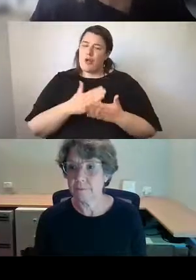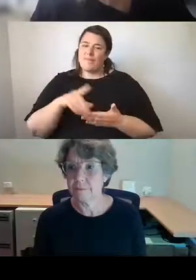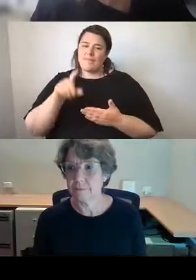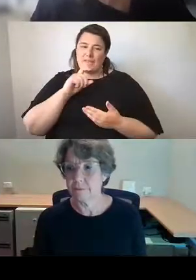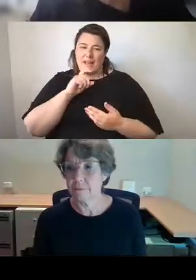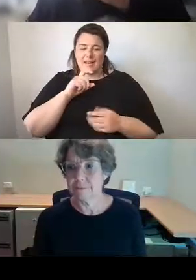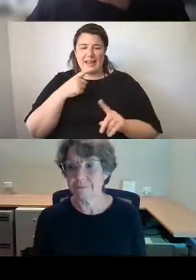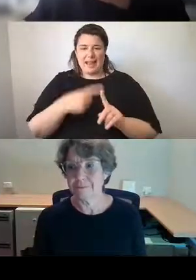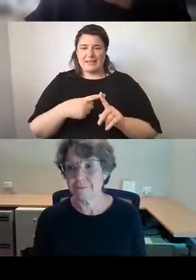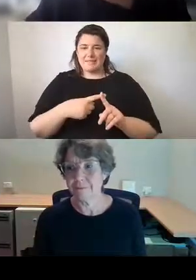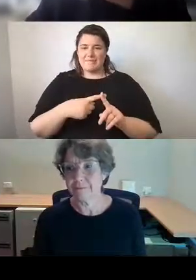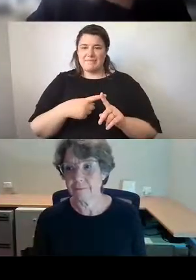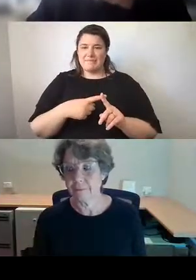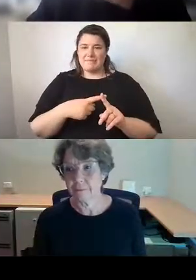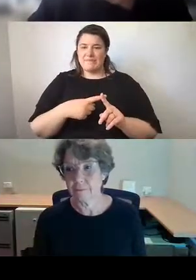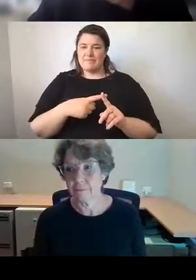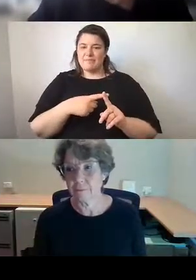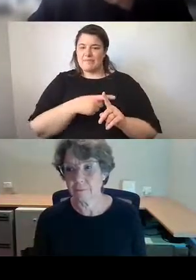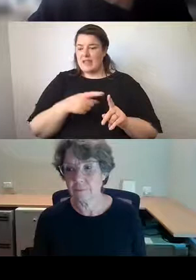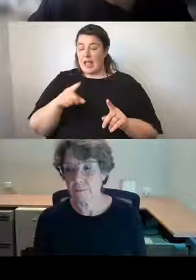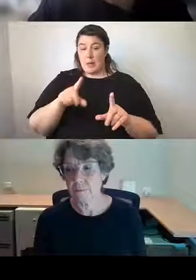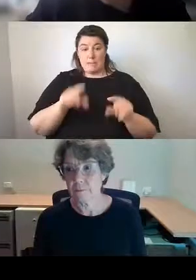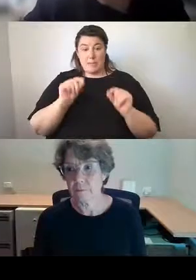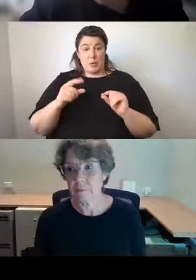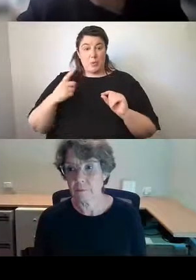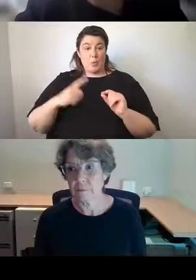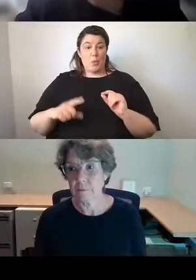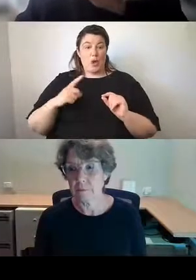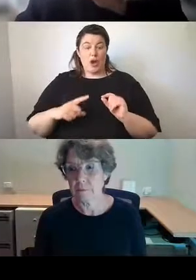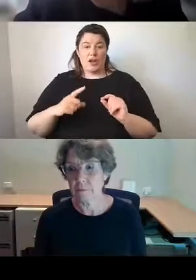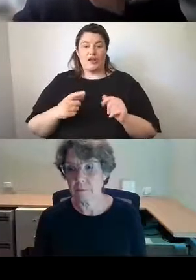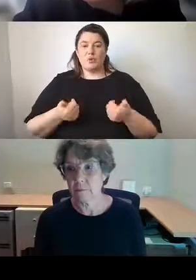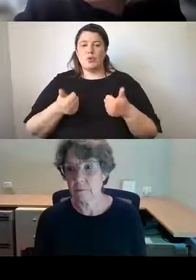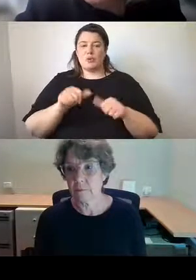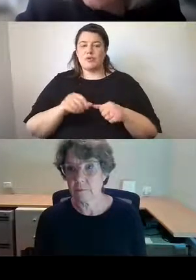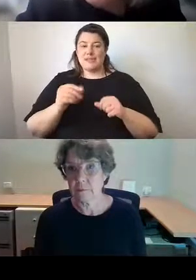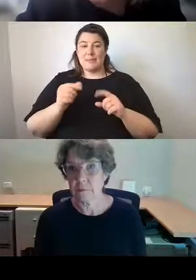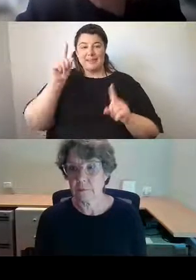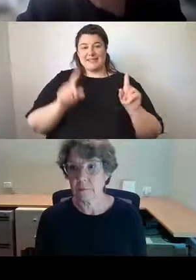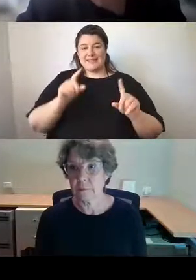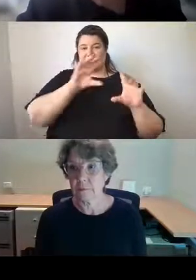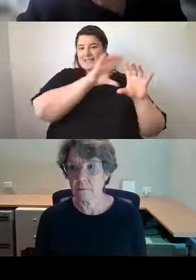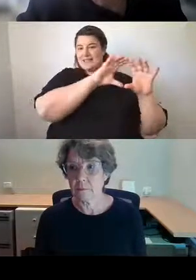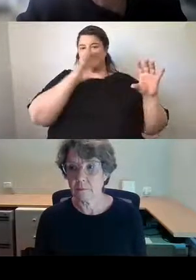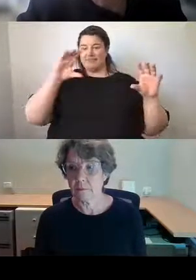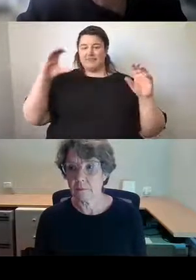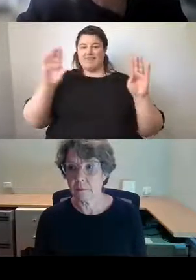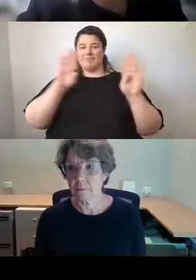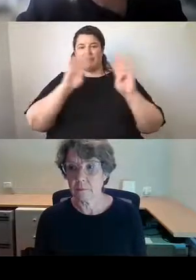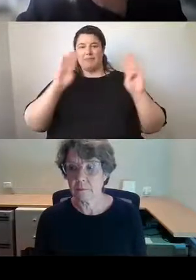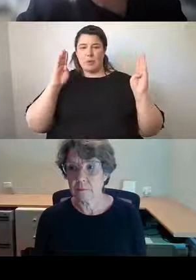and they were selected to be used on some of the city's hoardings, you know,